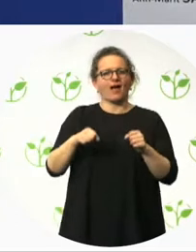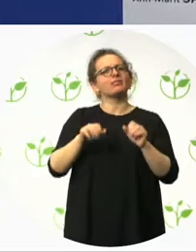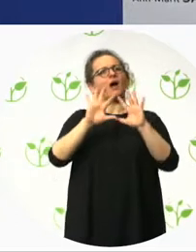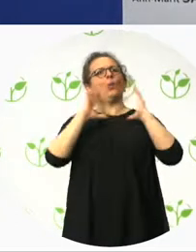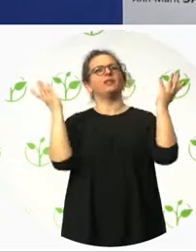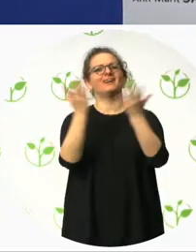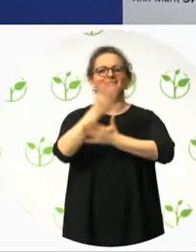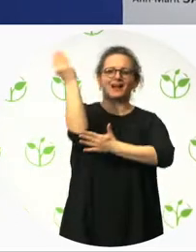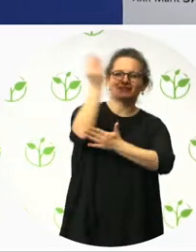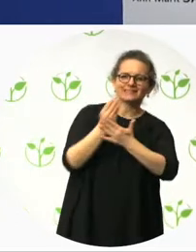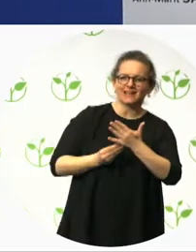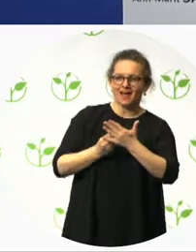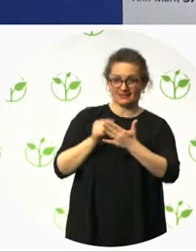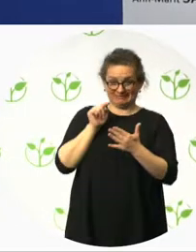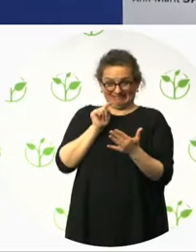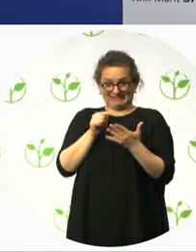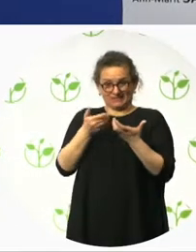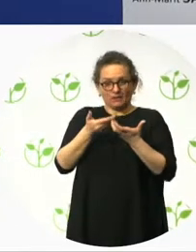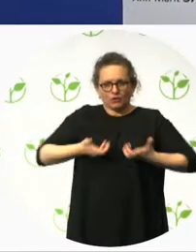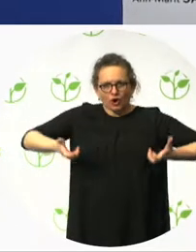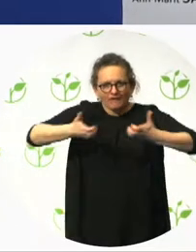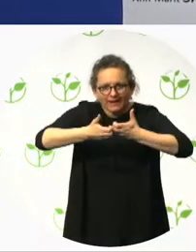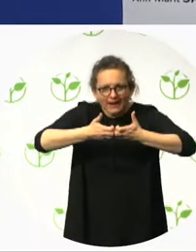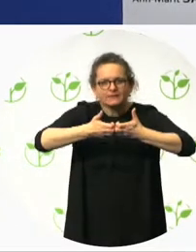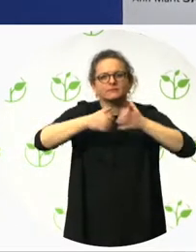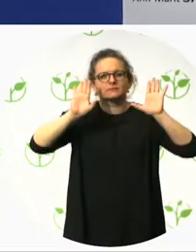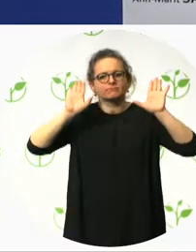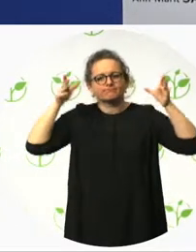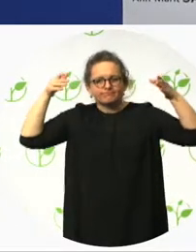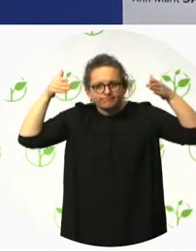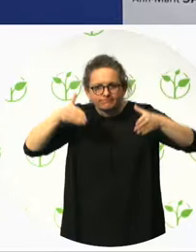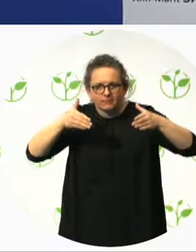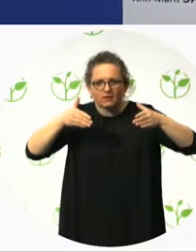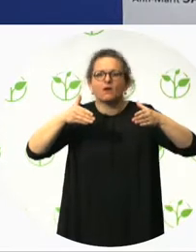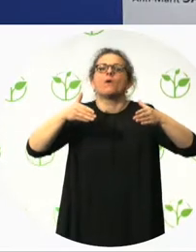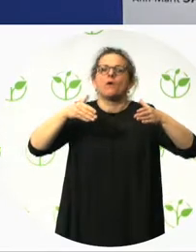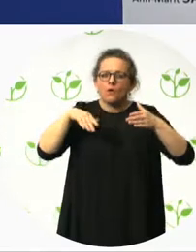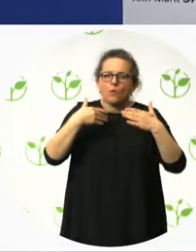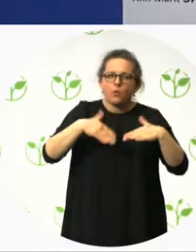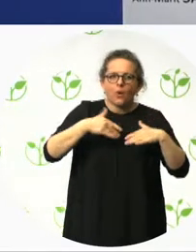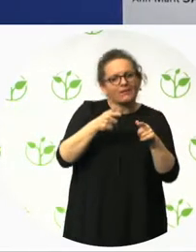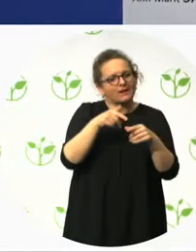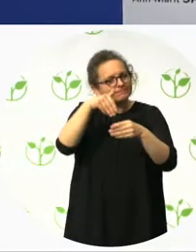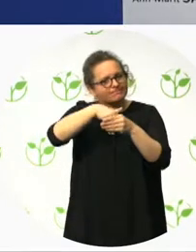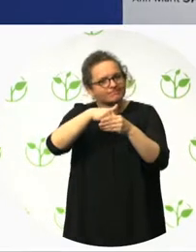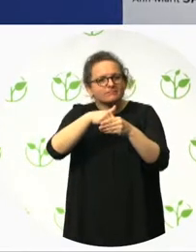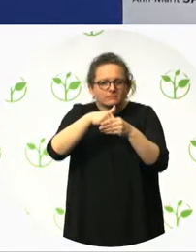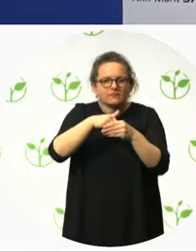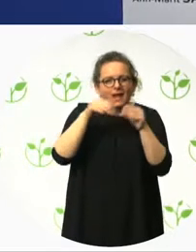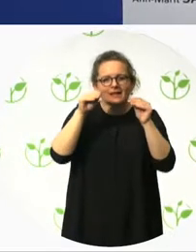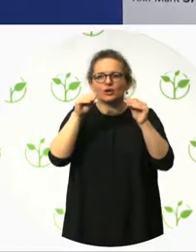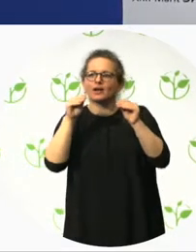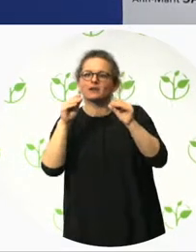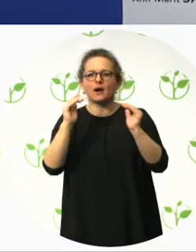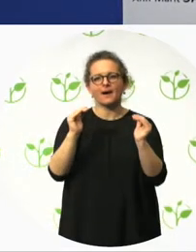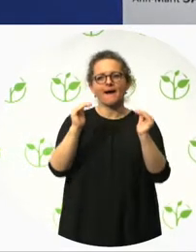area of further and higher education. So, welcome all to Dublin, and can talk to me later. The